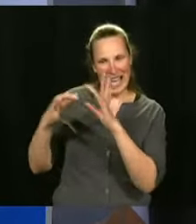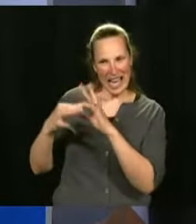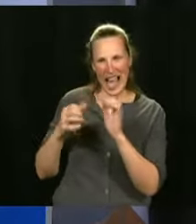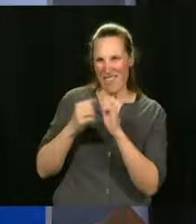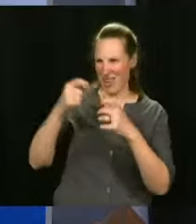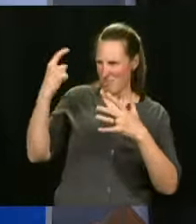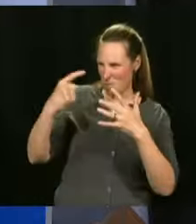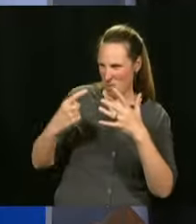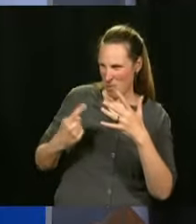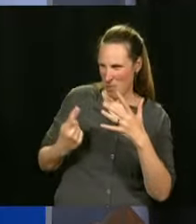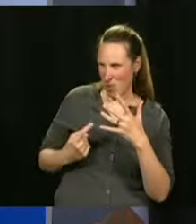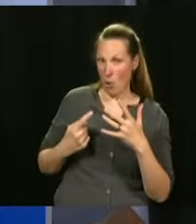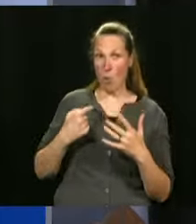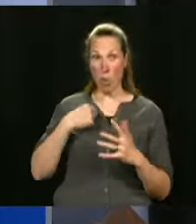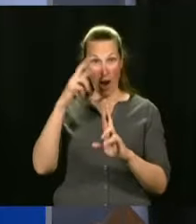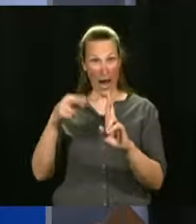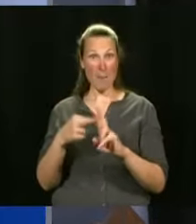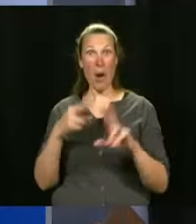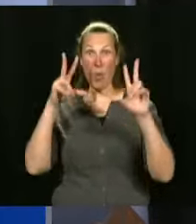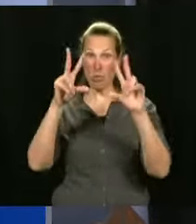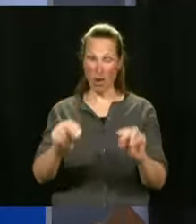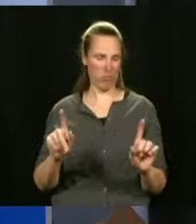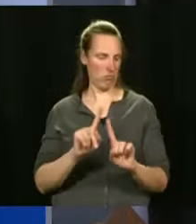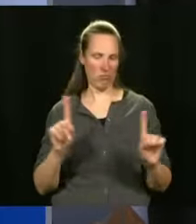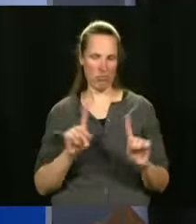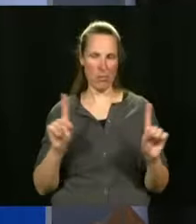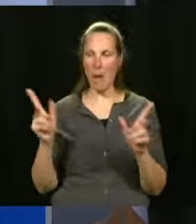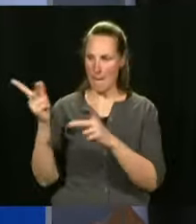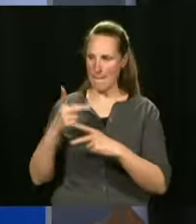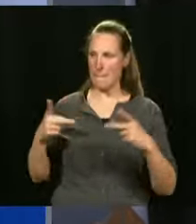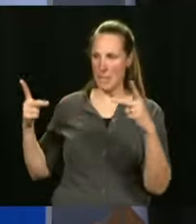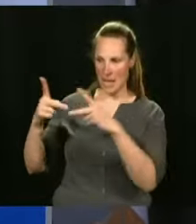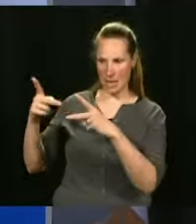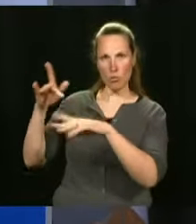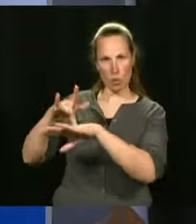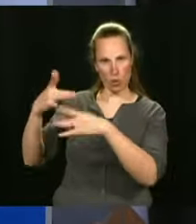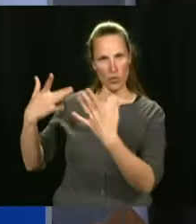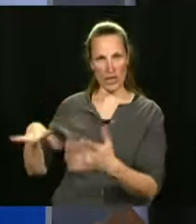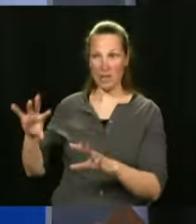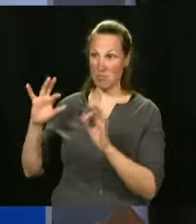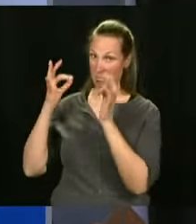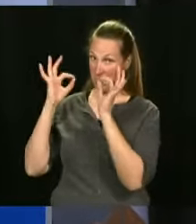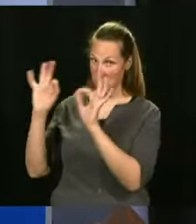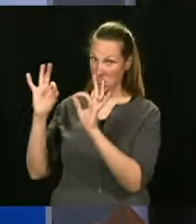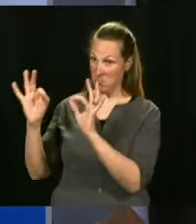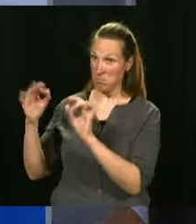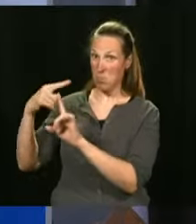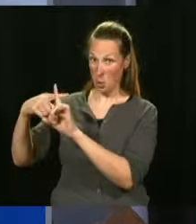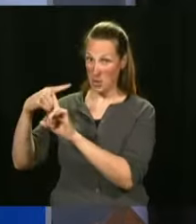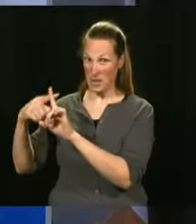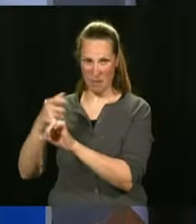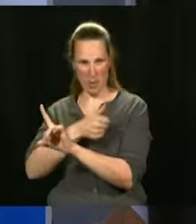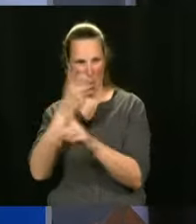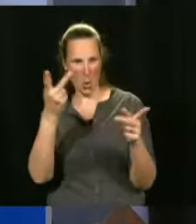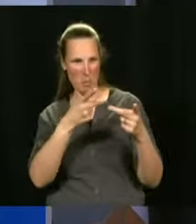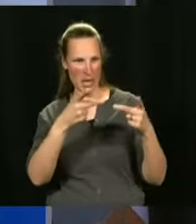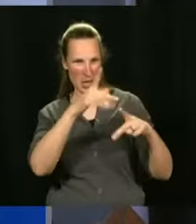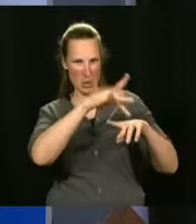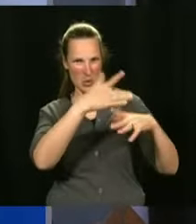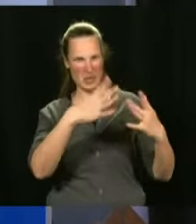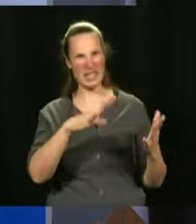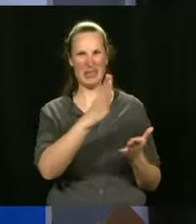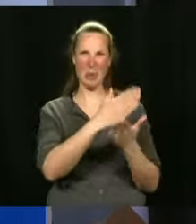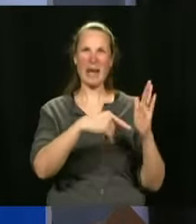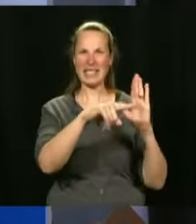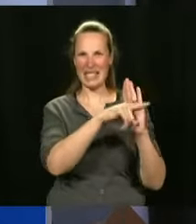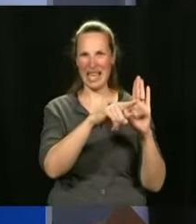saying we have to look at it. There are some countries that have done it. They've had positive experiences, though others have had negative experiences. And we want to